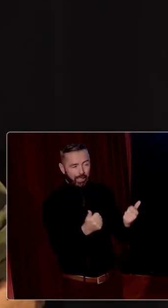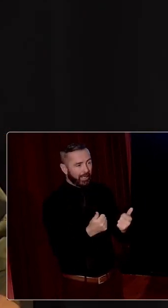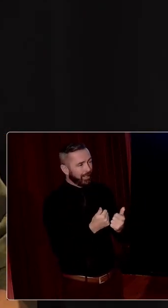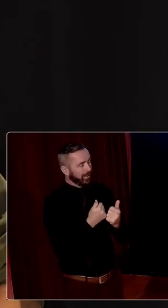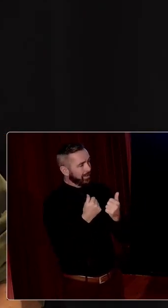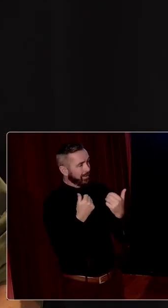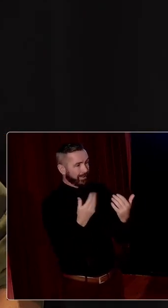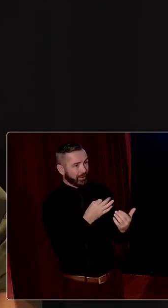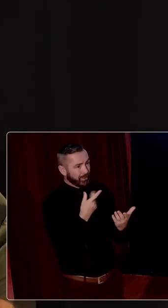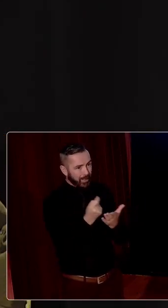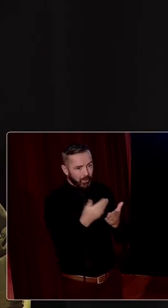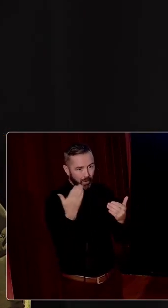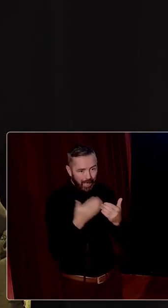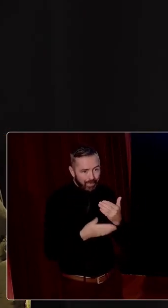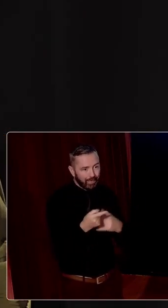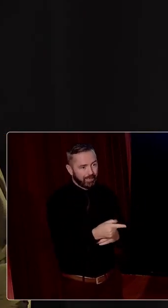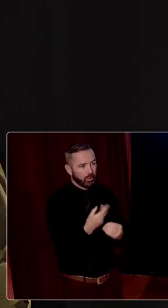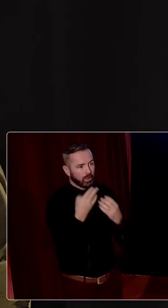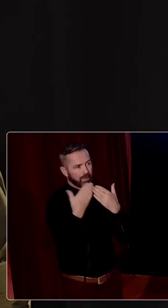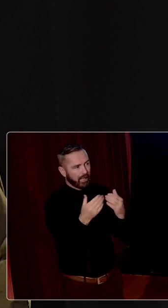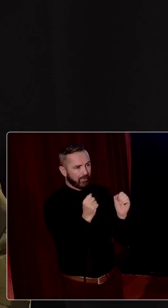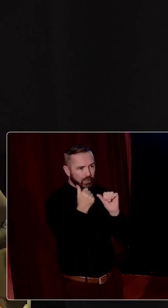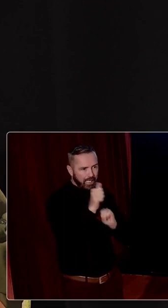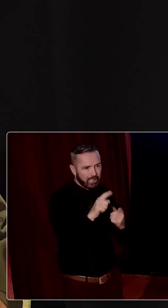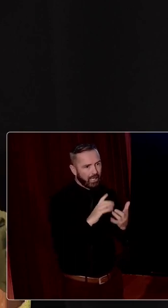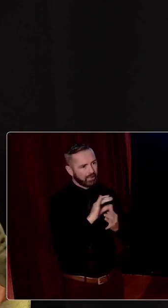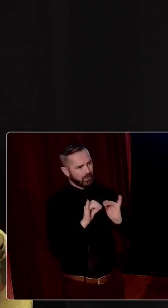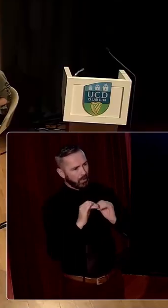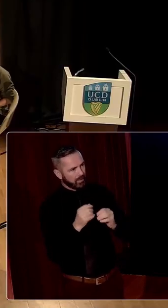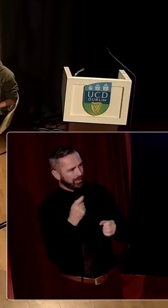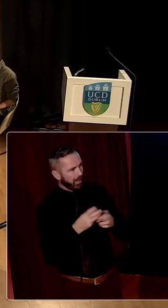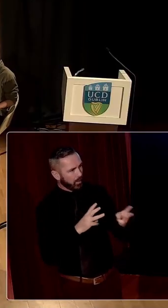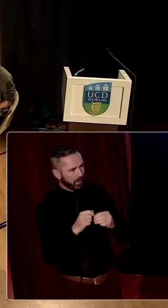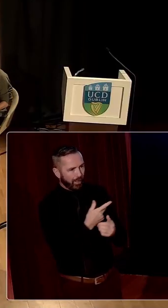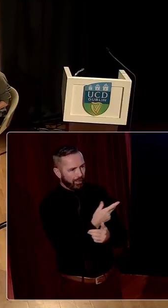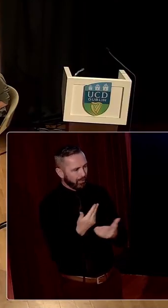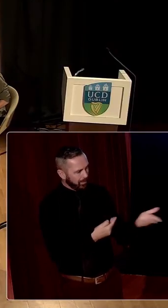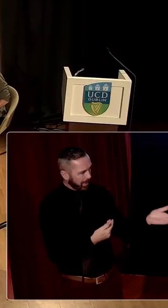you for your attention. I want to thank our wonderful signers for their hard work and our three panellists. them a round of applause, please.